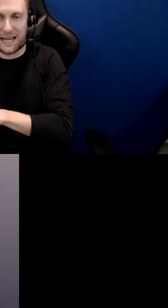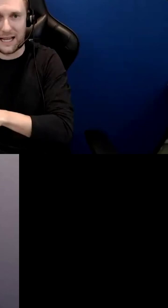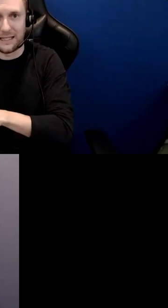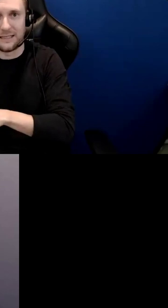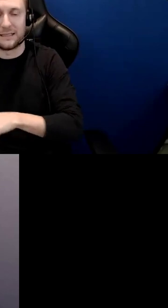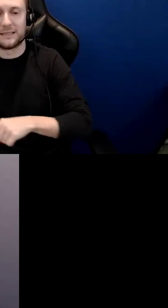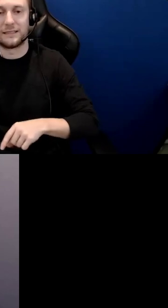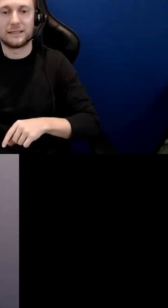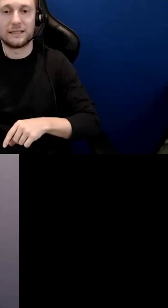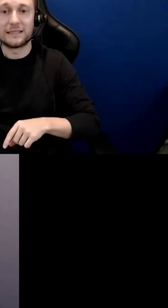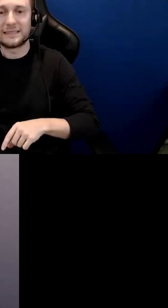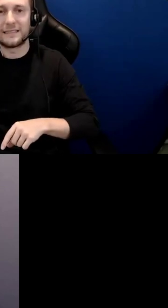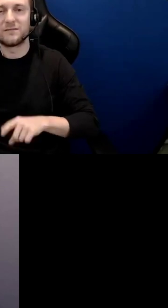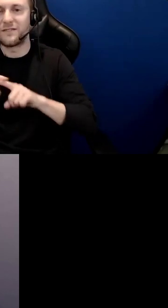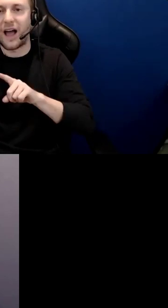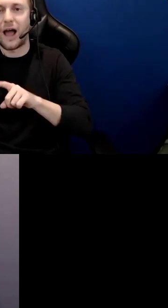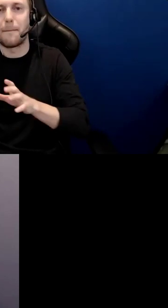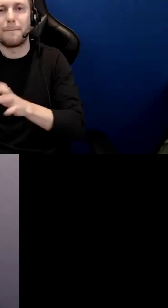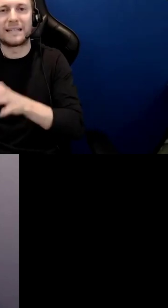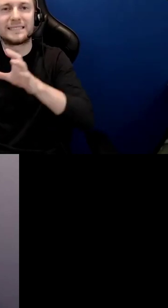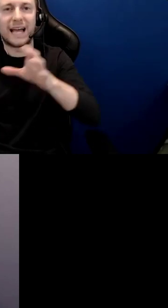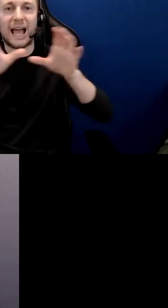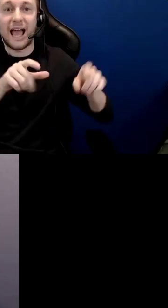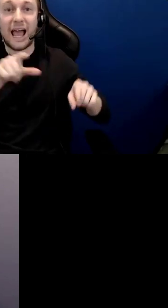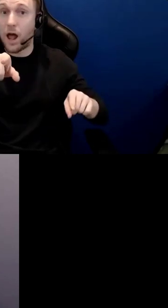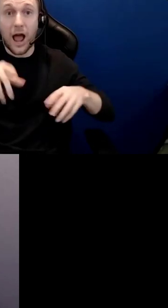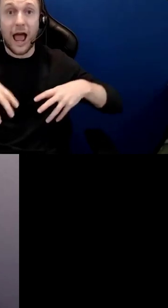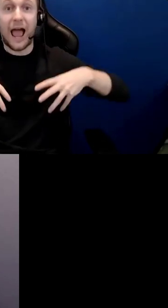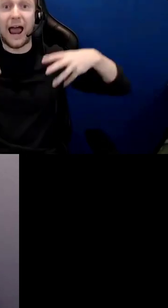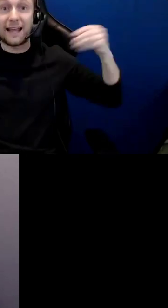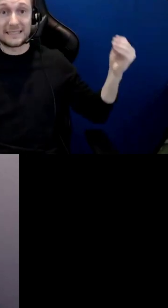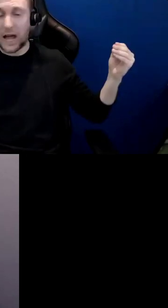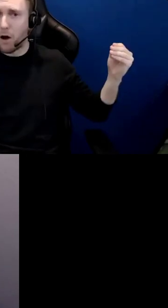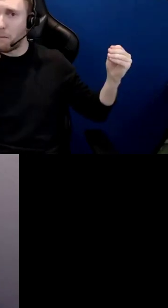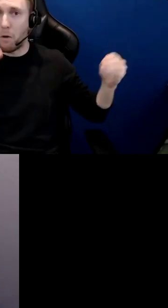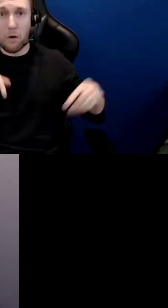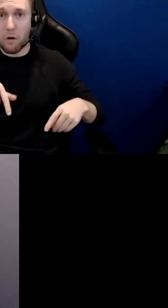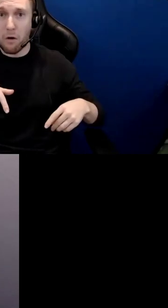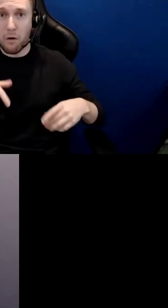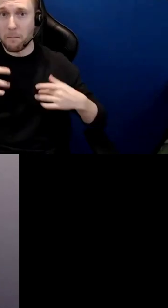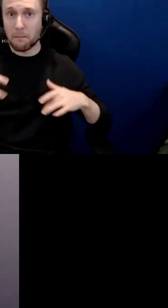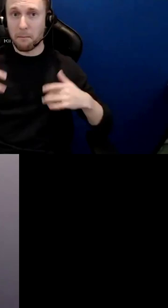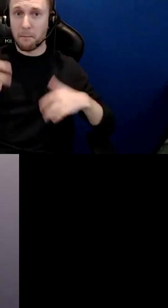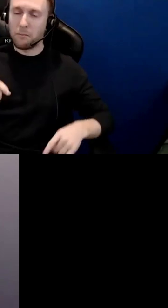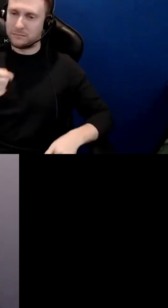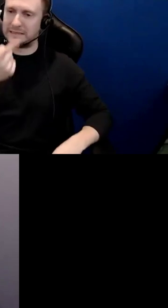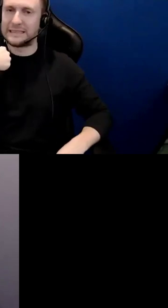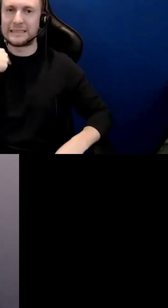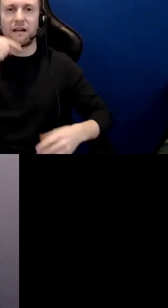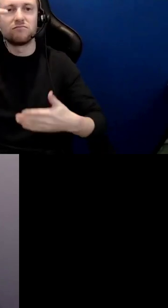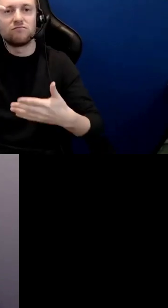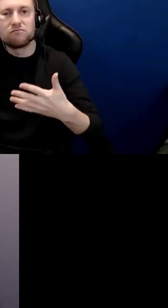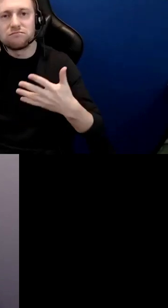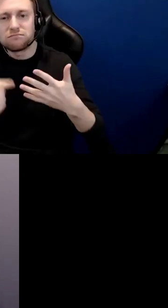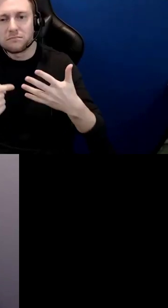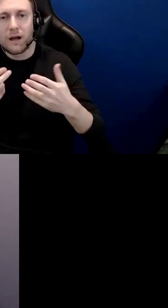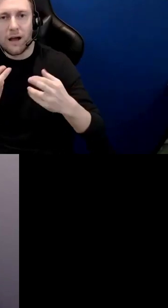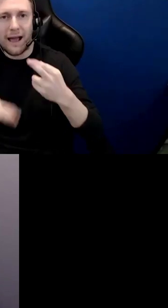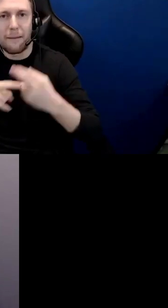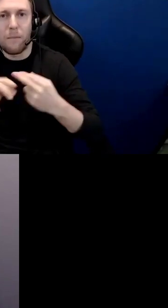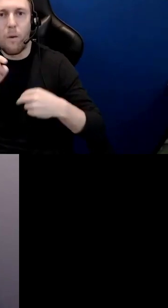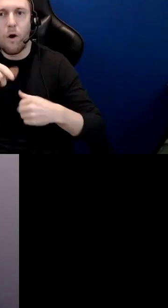to also identify where you are from so we invite these your response to this to our first poll